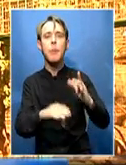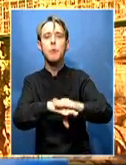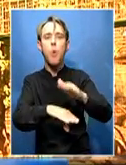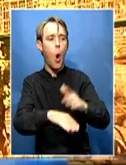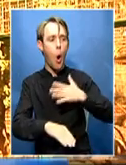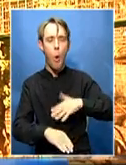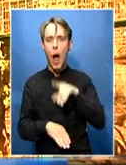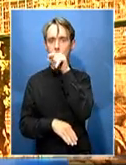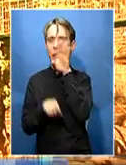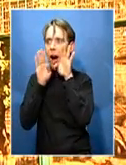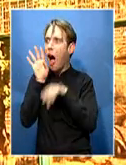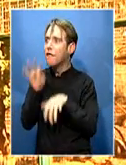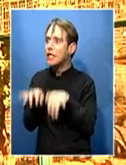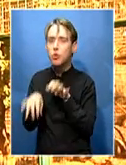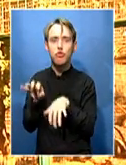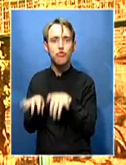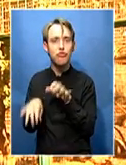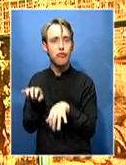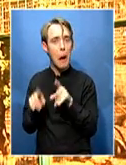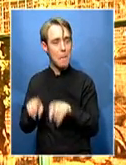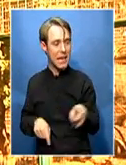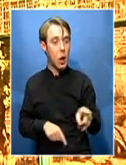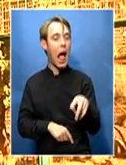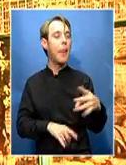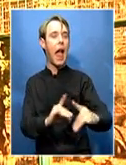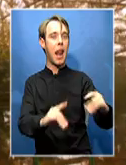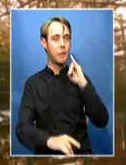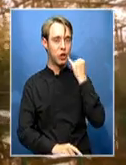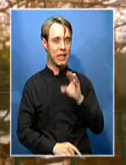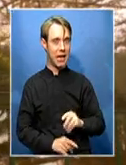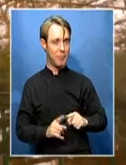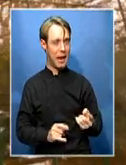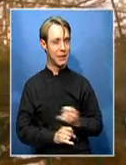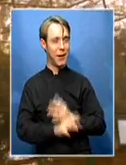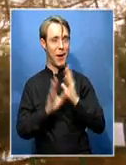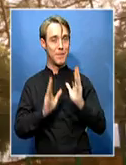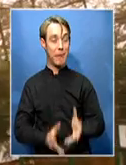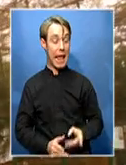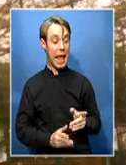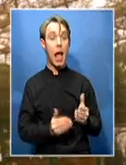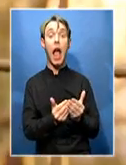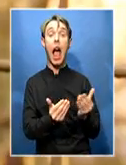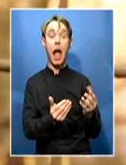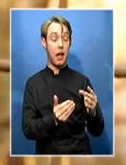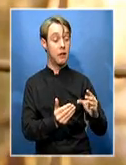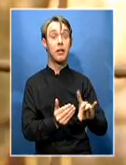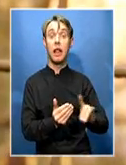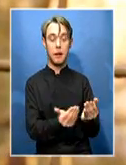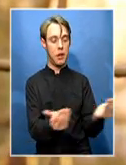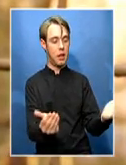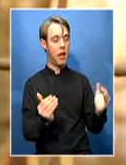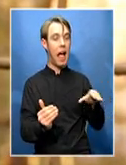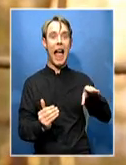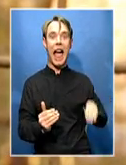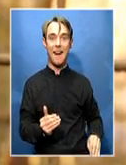there in the zoo that are very jealous. They could also like Facebook sites and Twitter sites and things, so this is just the start. BG's enclosure is divided in six zones with